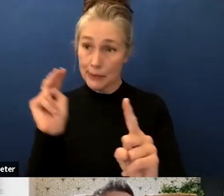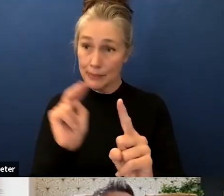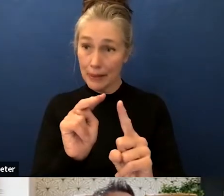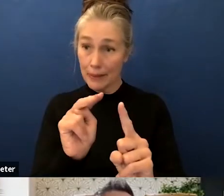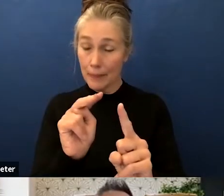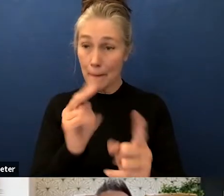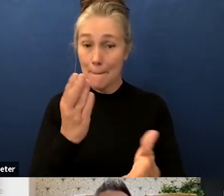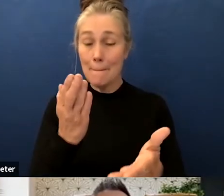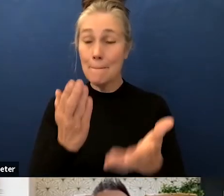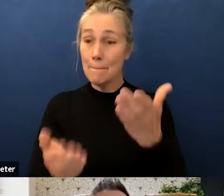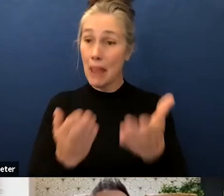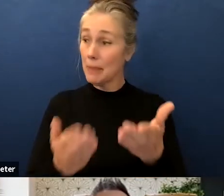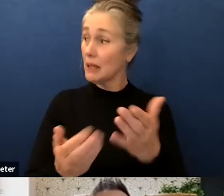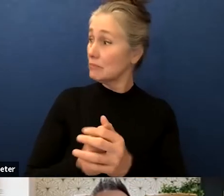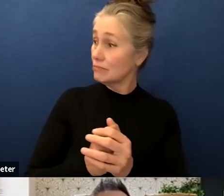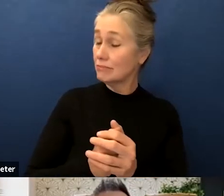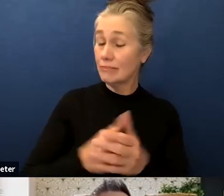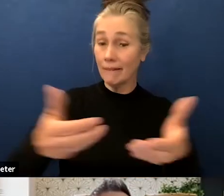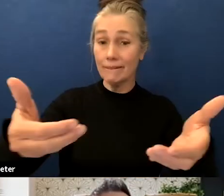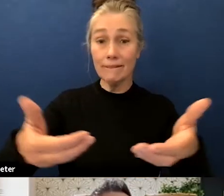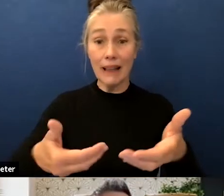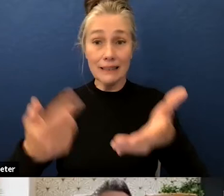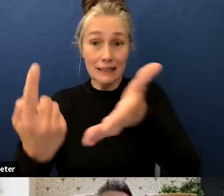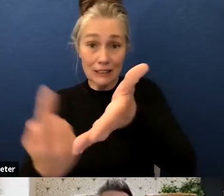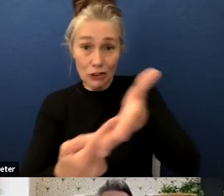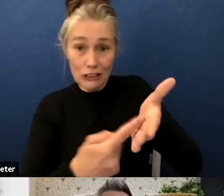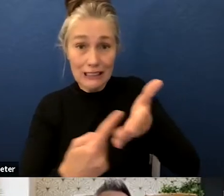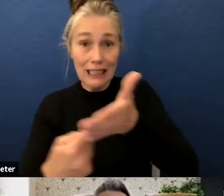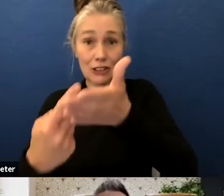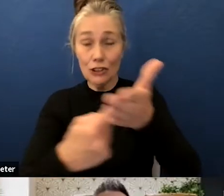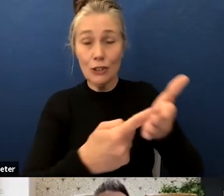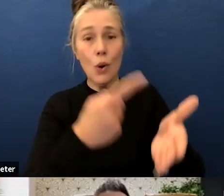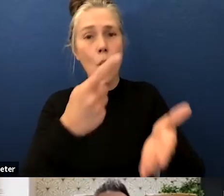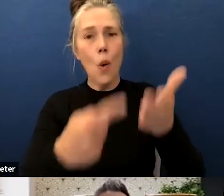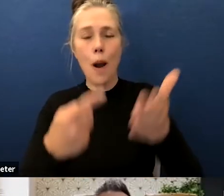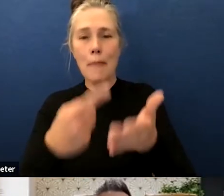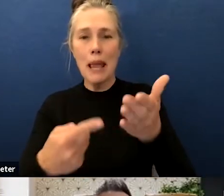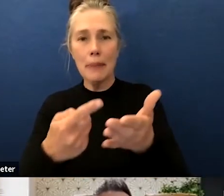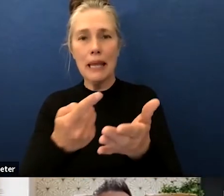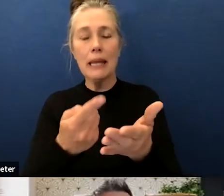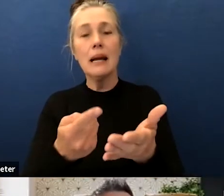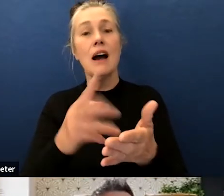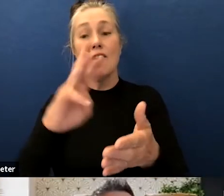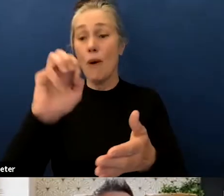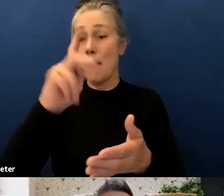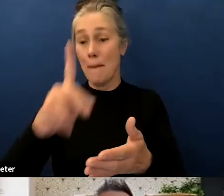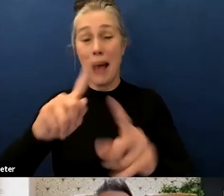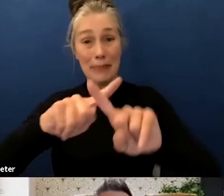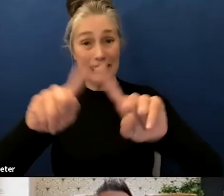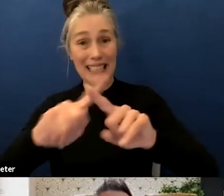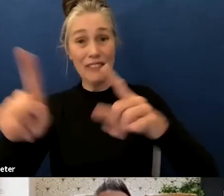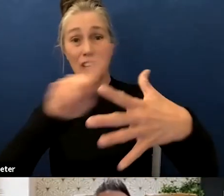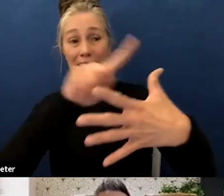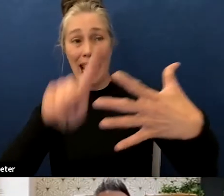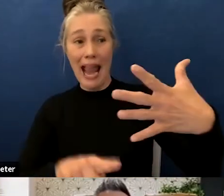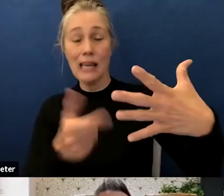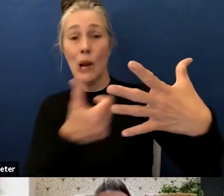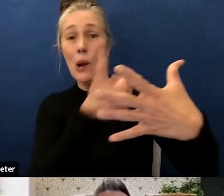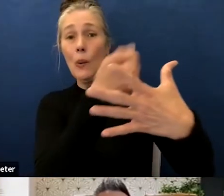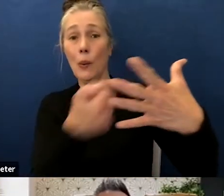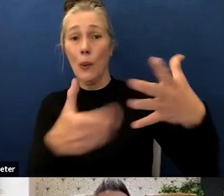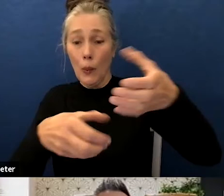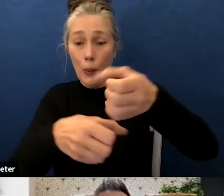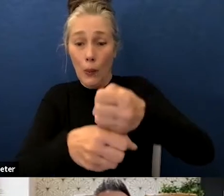have some discussion or at least narrow down some finalists uh from our maps i want to discuss a little bit uh